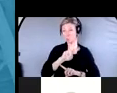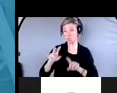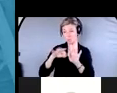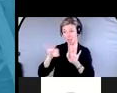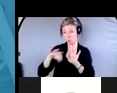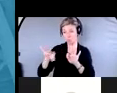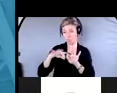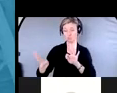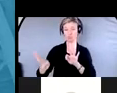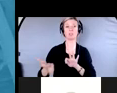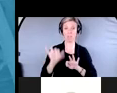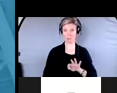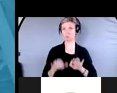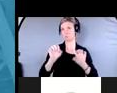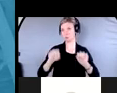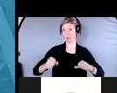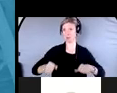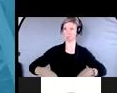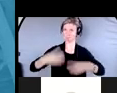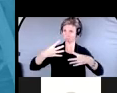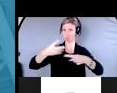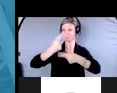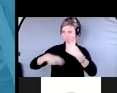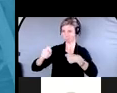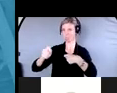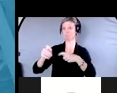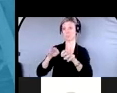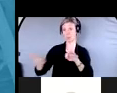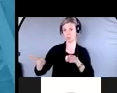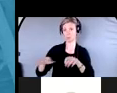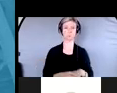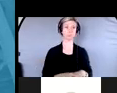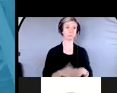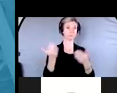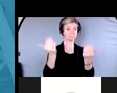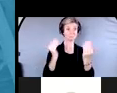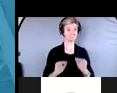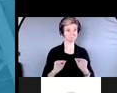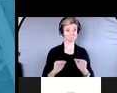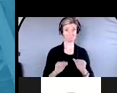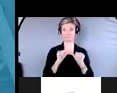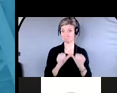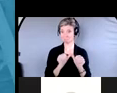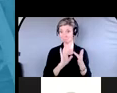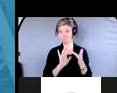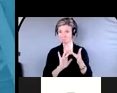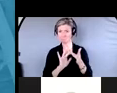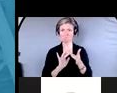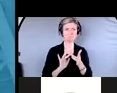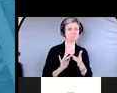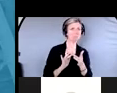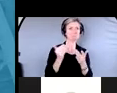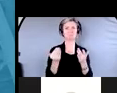.ca. And then lastly, how do you keep in touch? How do you stay connected with information? How do you know what new